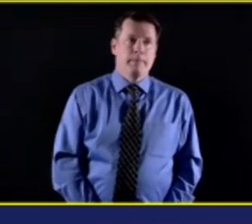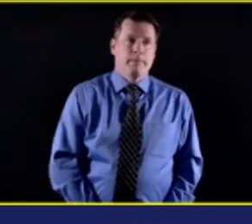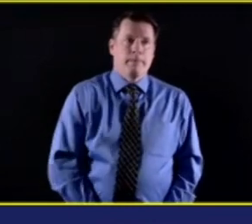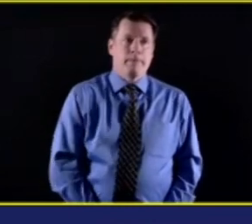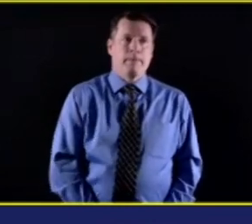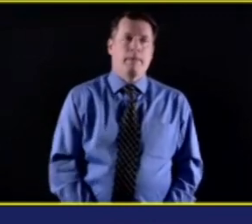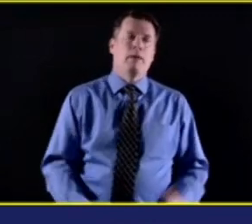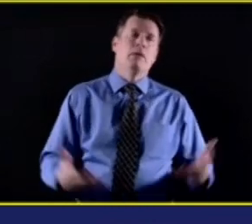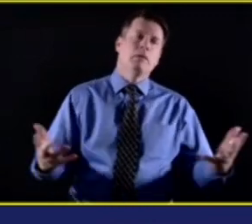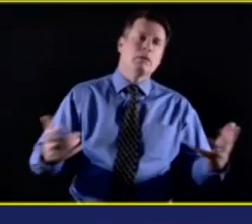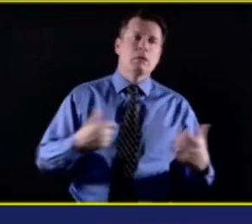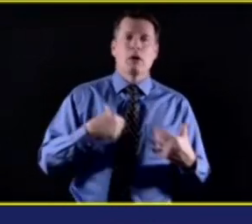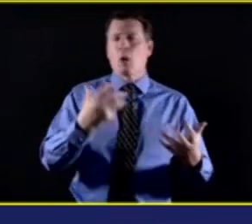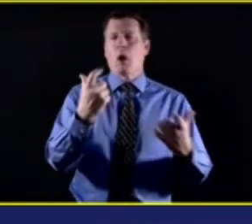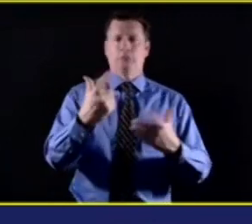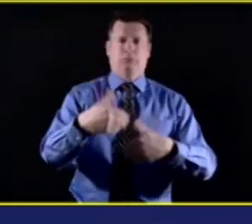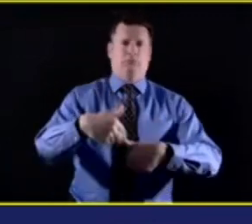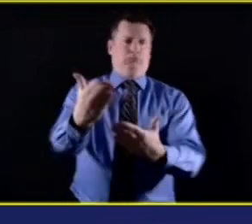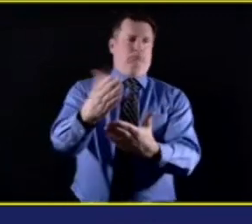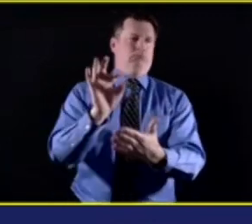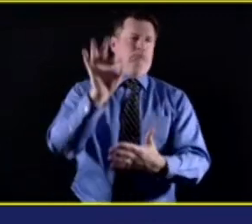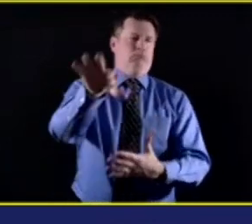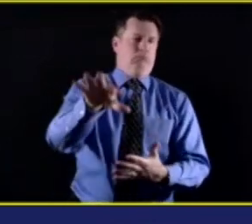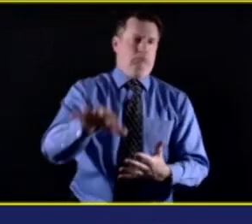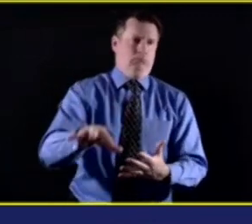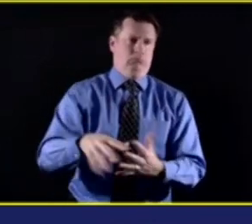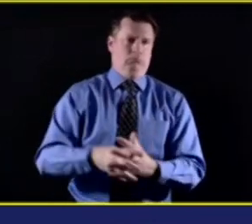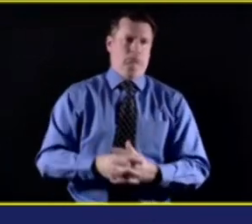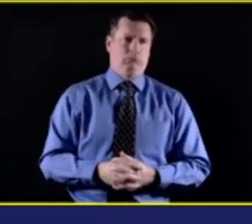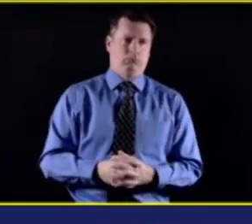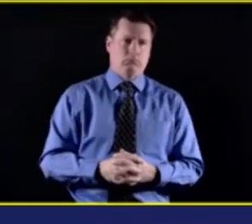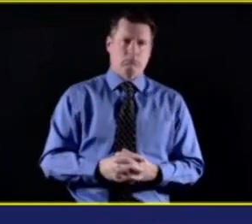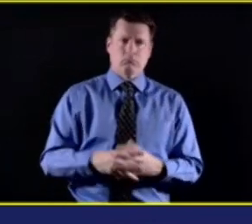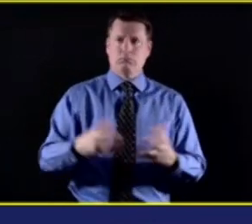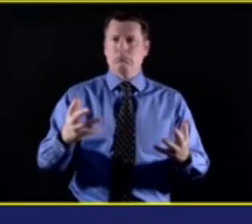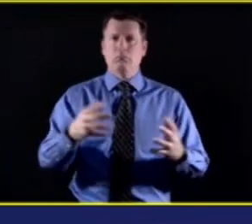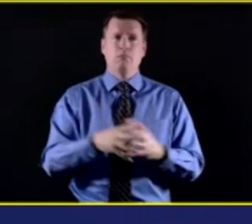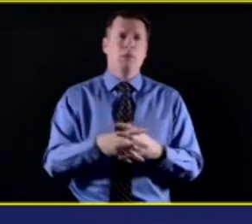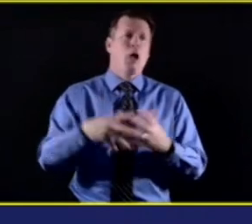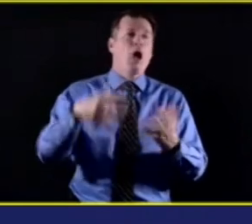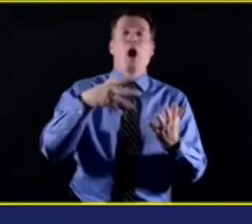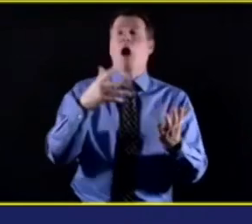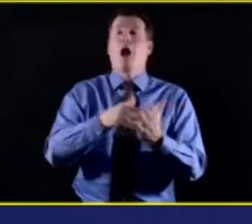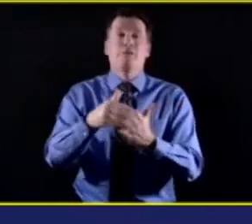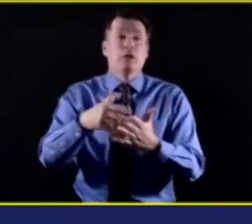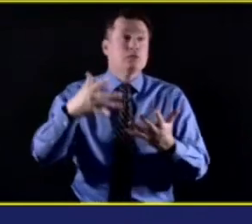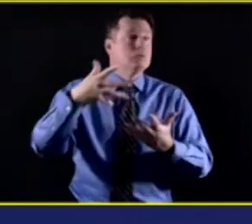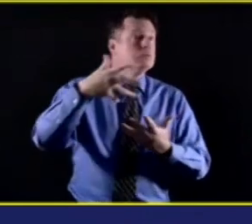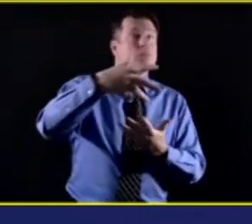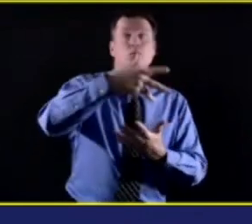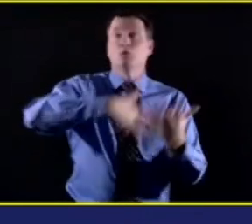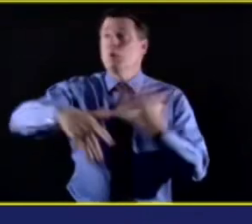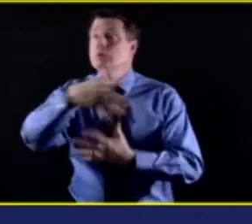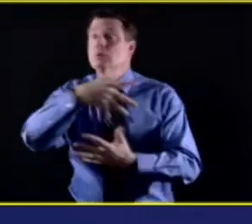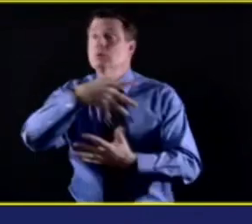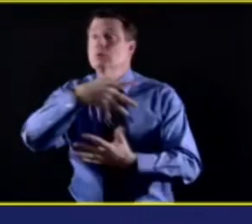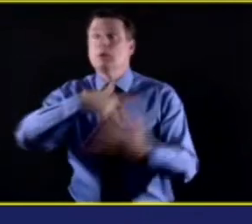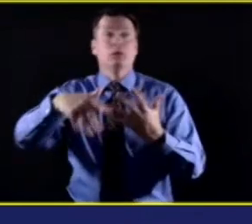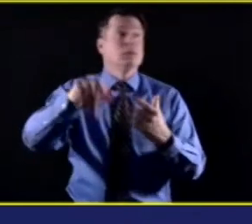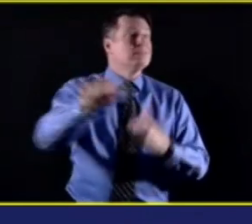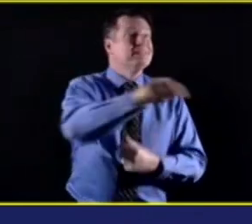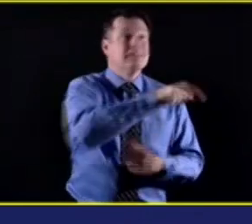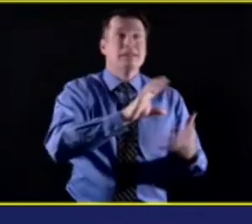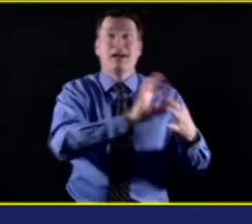Um, a lot of what we do with social connectedness is, um, also create connectedness plans. Um, so